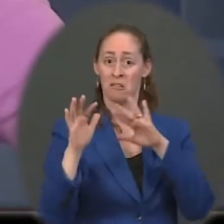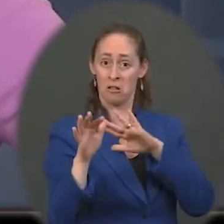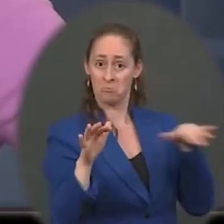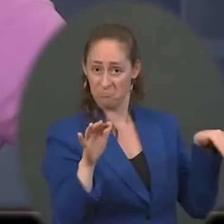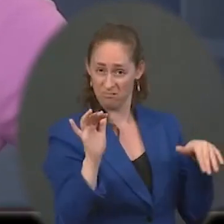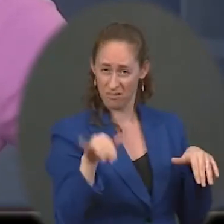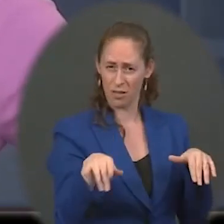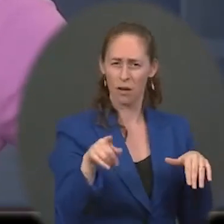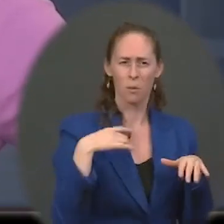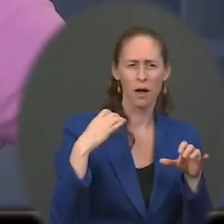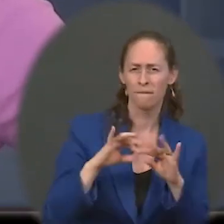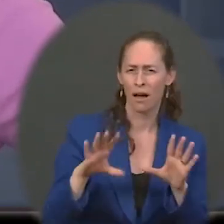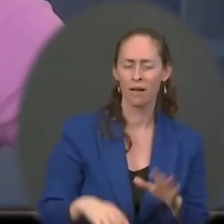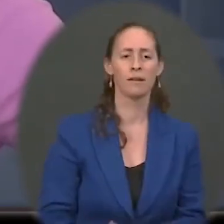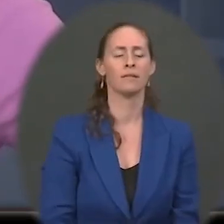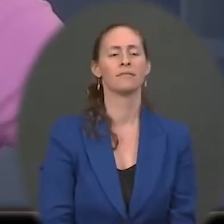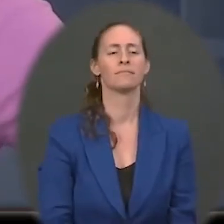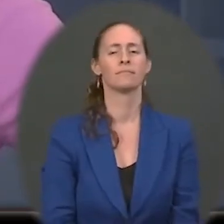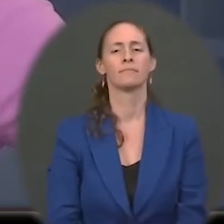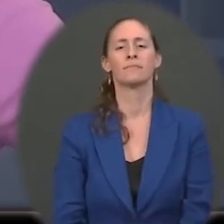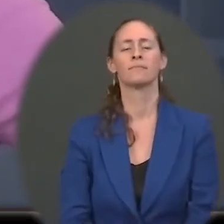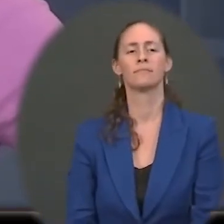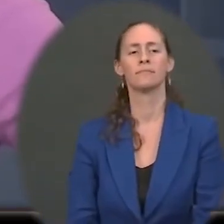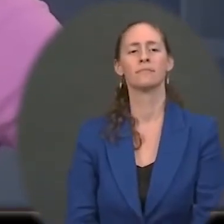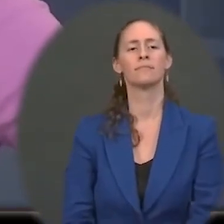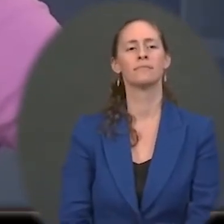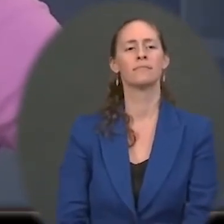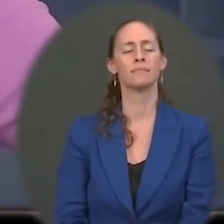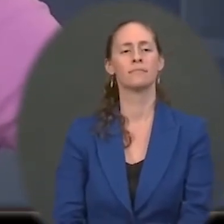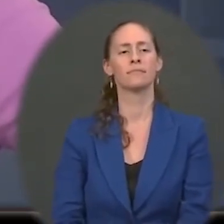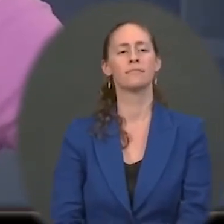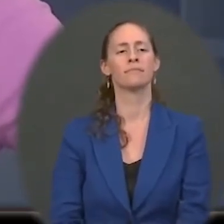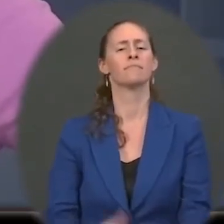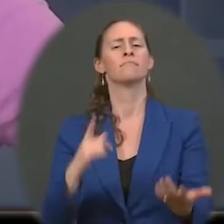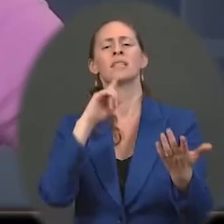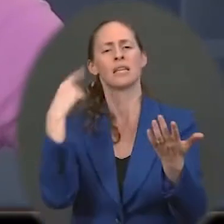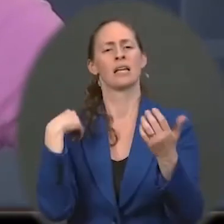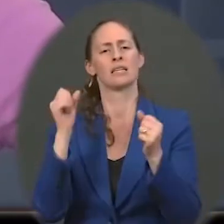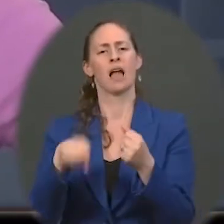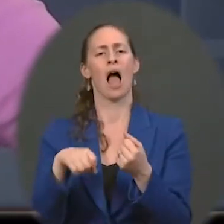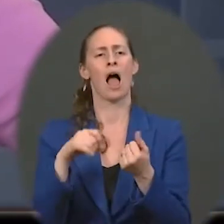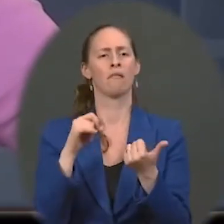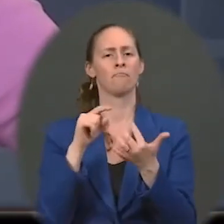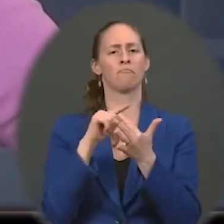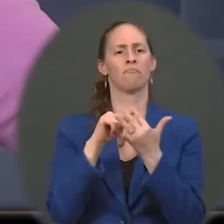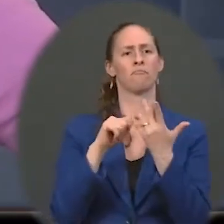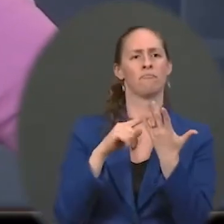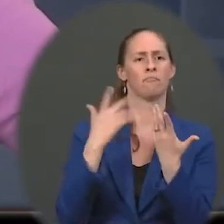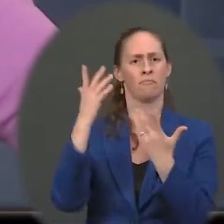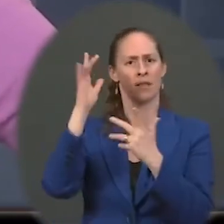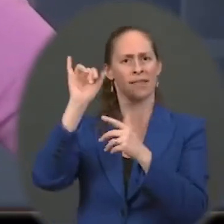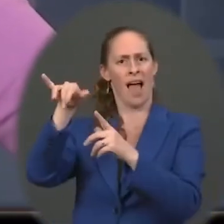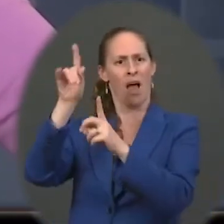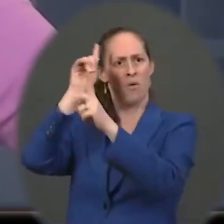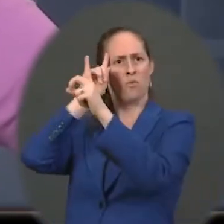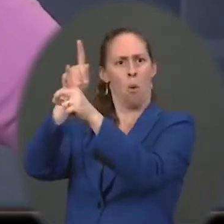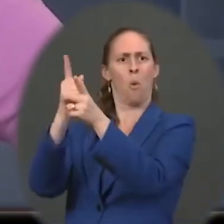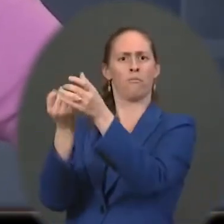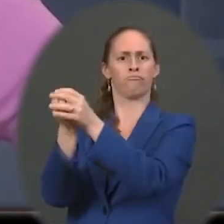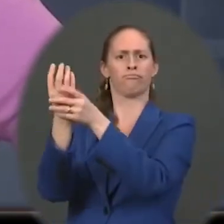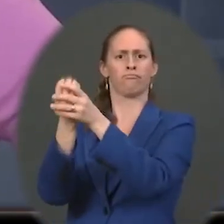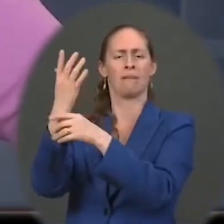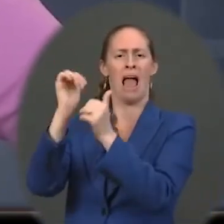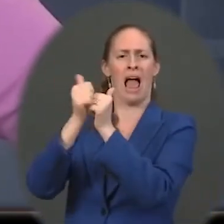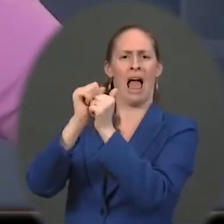what I'm saying is that there are a number of pathways to meeting our emission goals and targets. That's all we're saying. Yes,